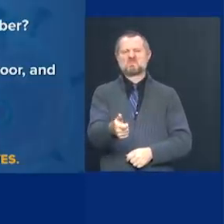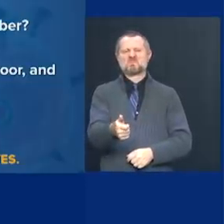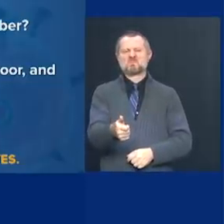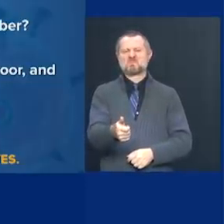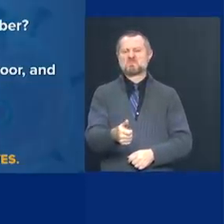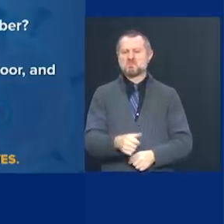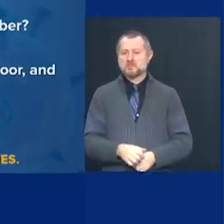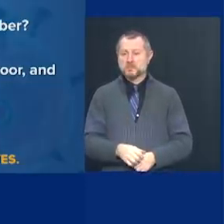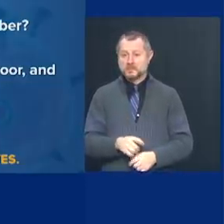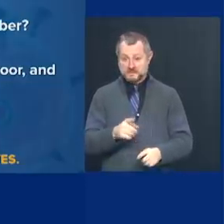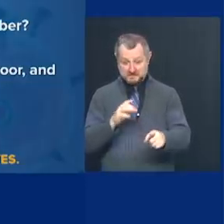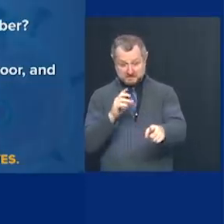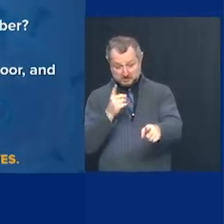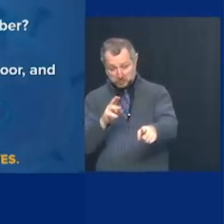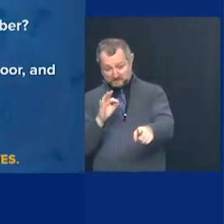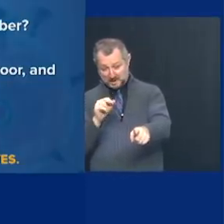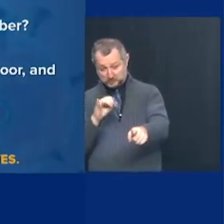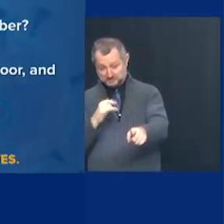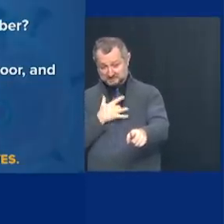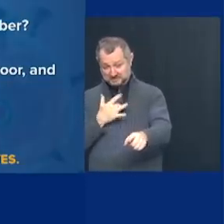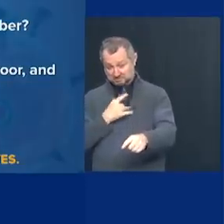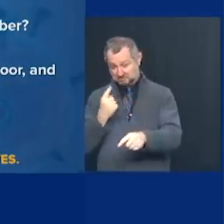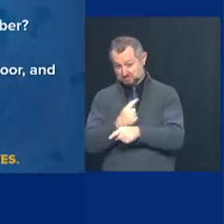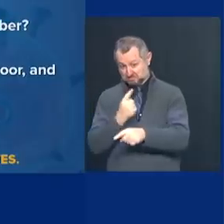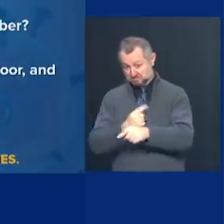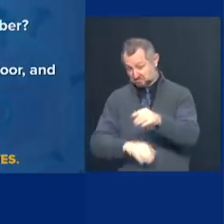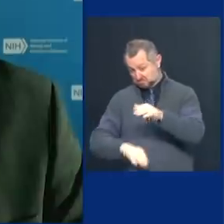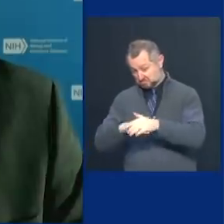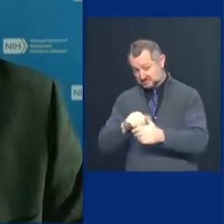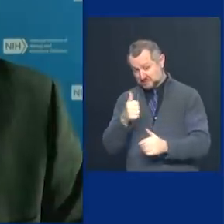rule, that no more than 10 in the home?